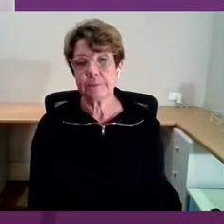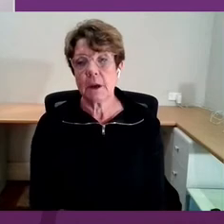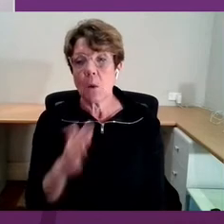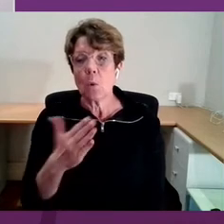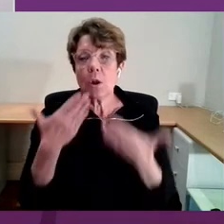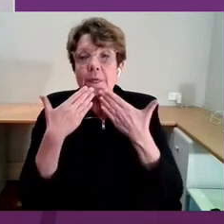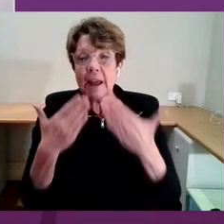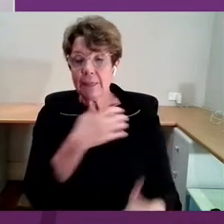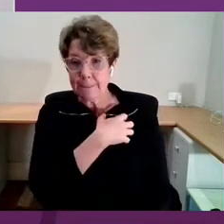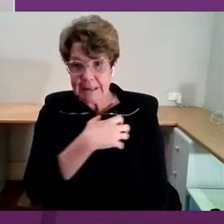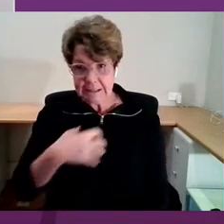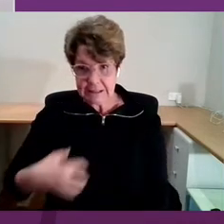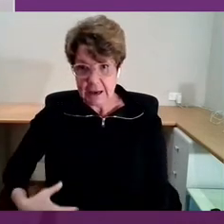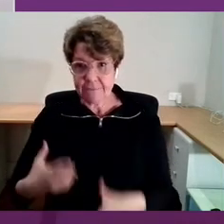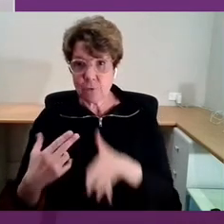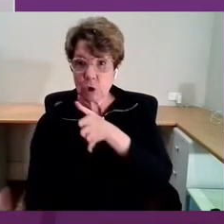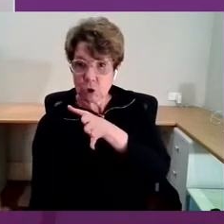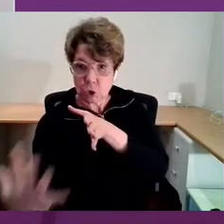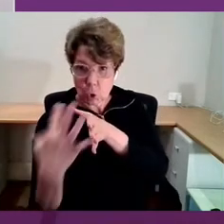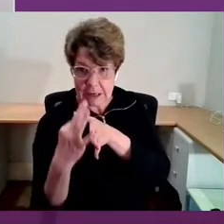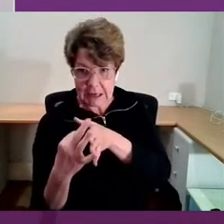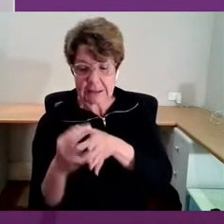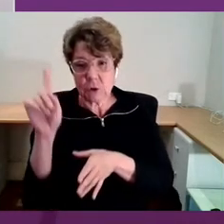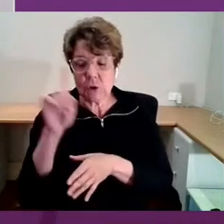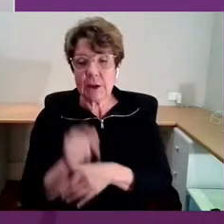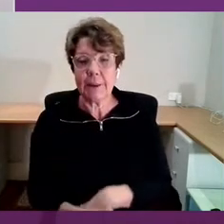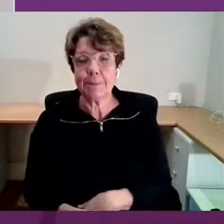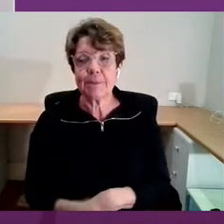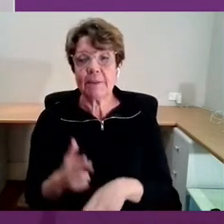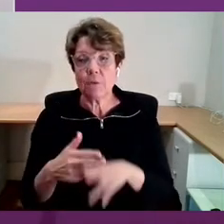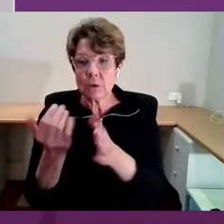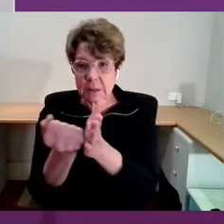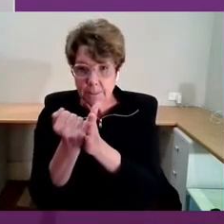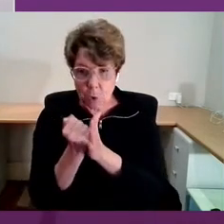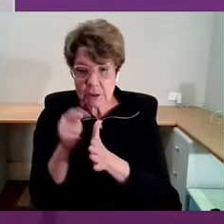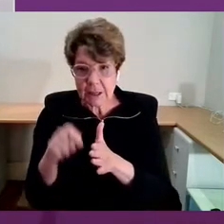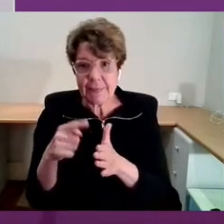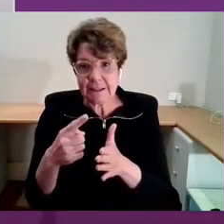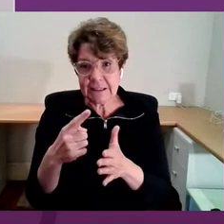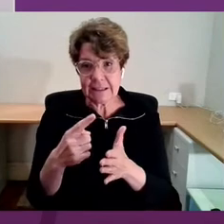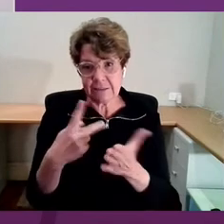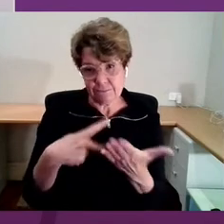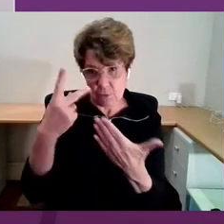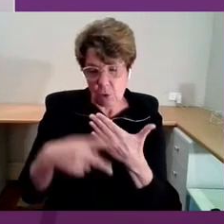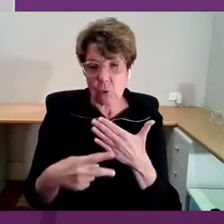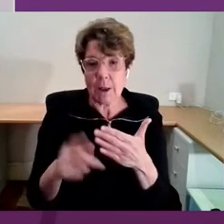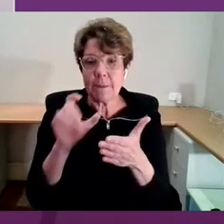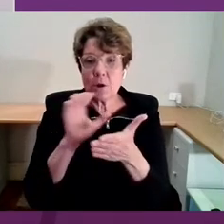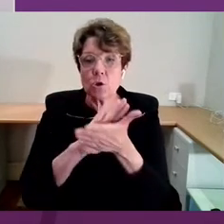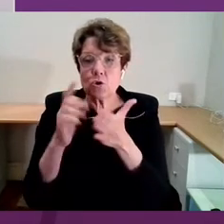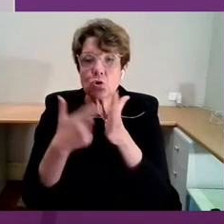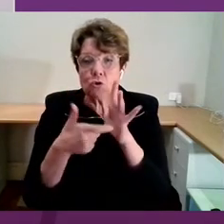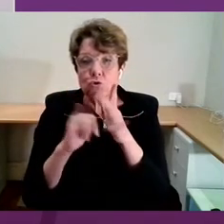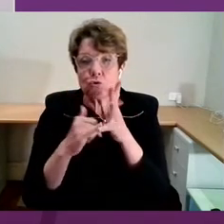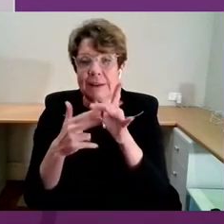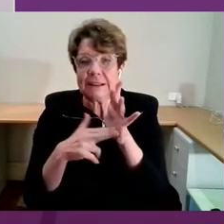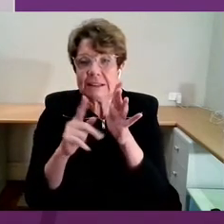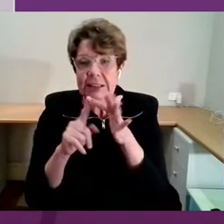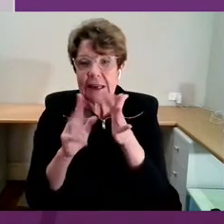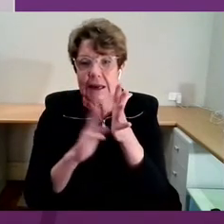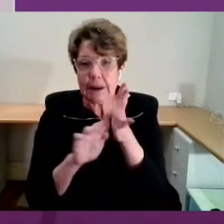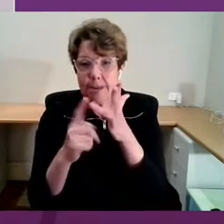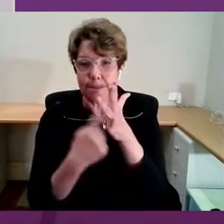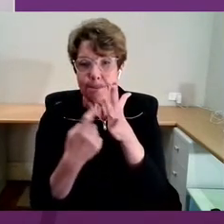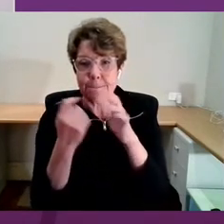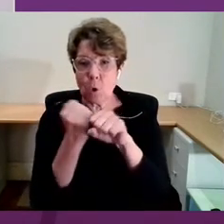for joining us today and for supporting this initiative. I want to thank Christine Morgan for her wise and deeply encouraging